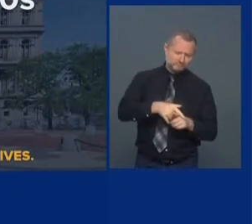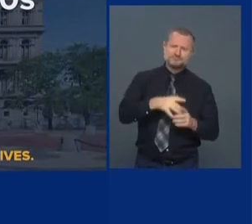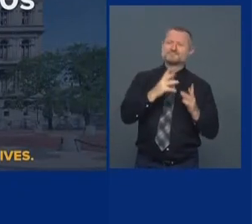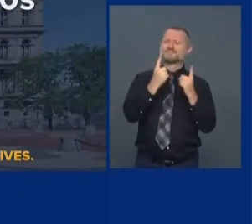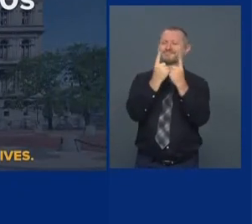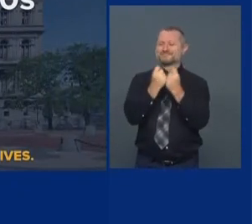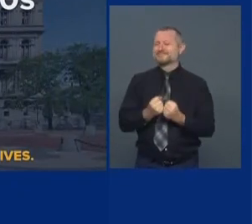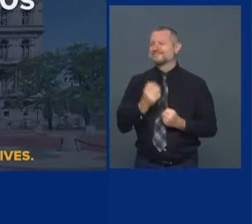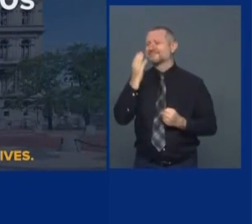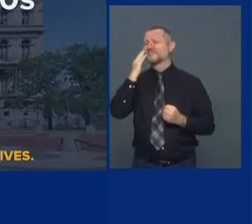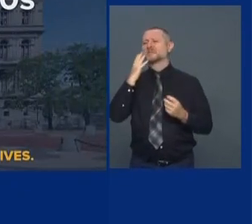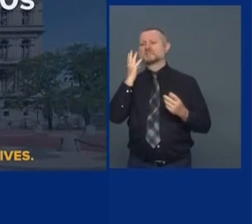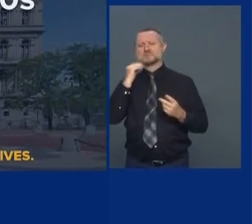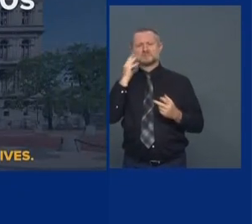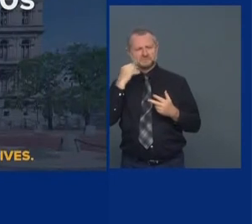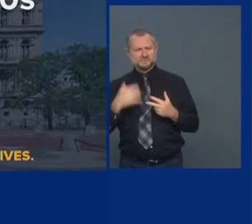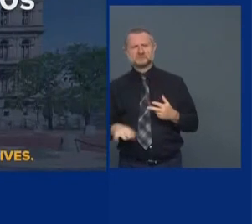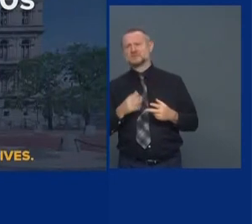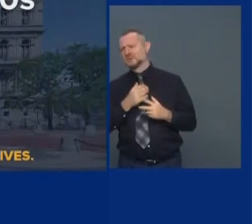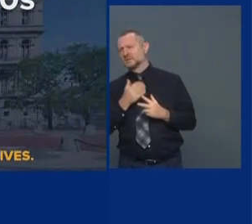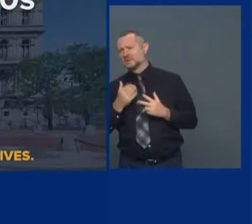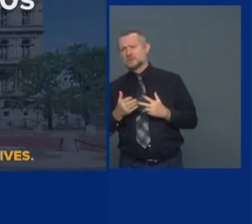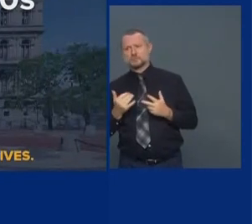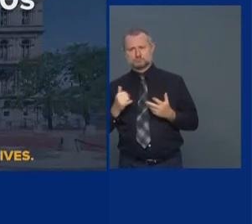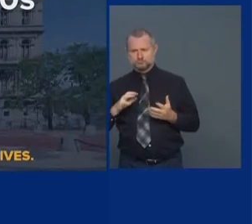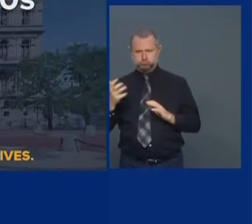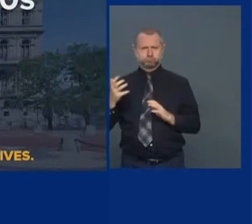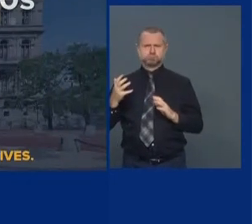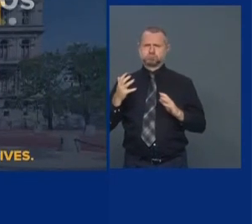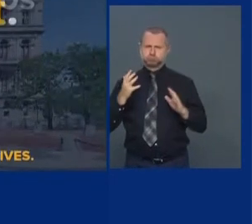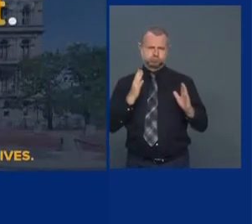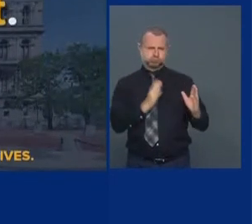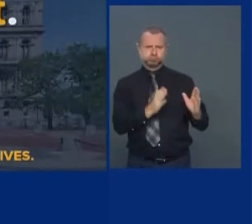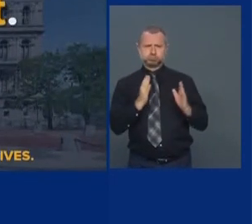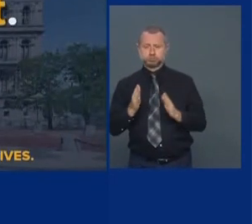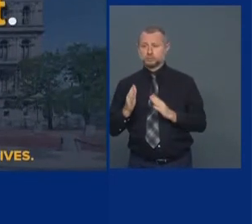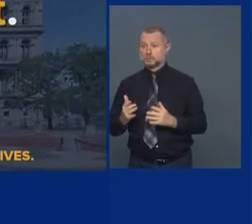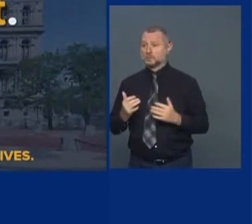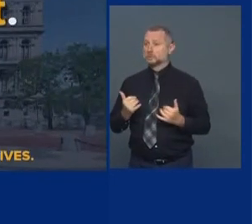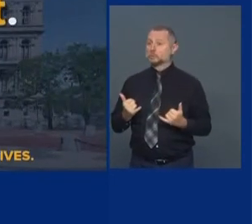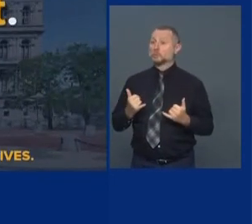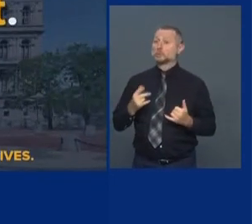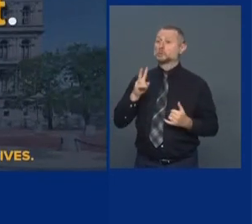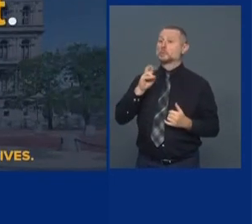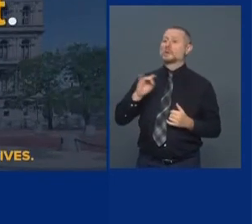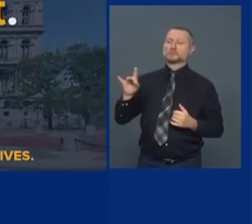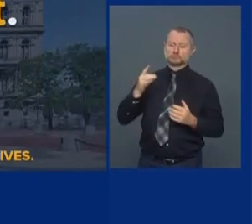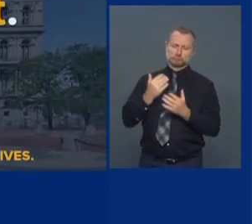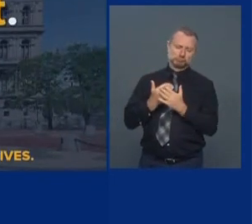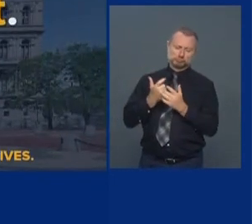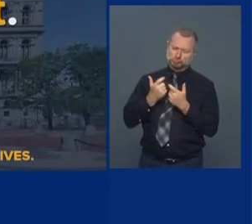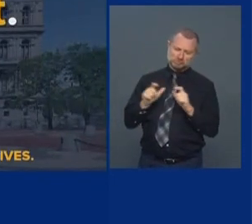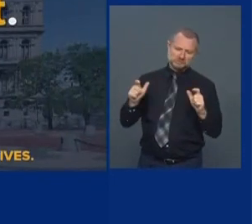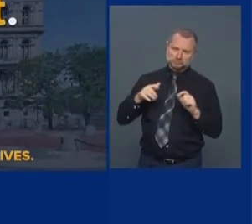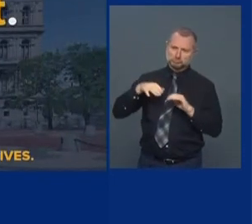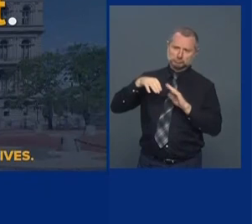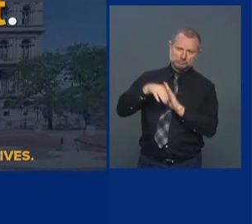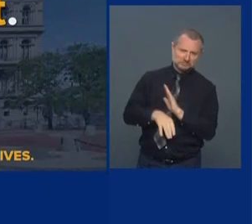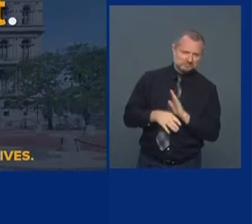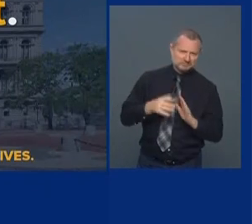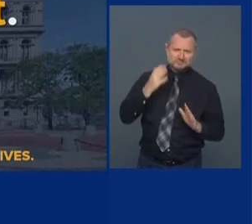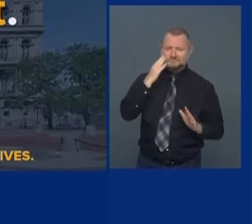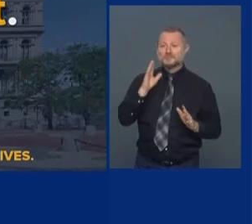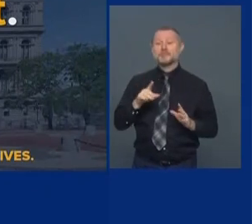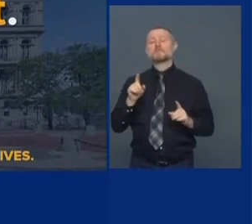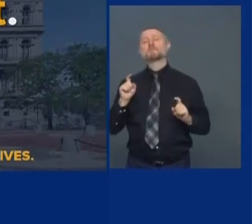experienced it. was a whole disruptive period. We went through the Great Recession. But we have to be smart. We have to